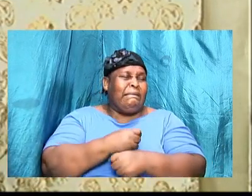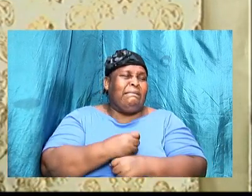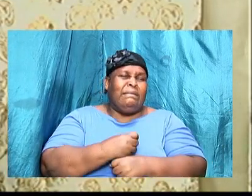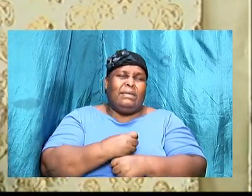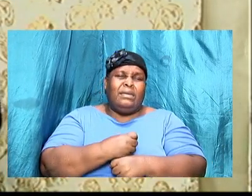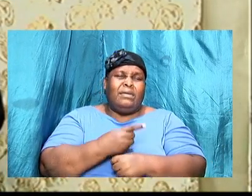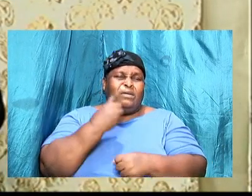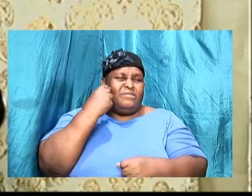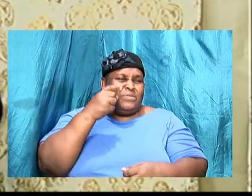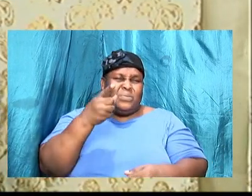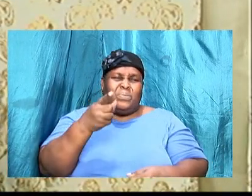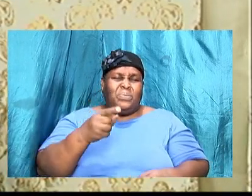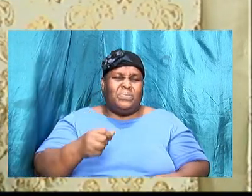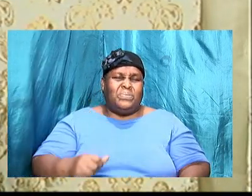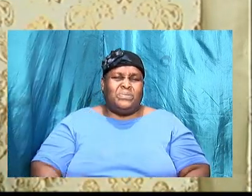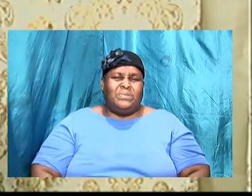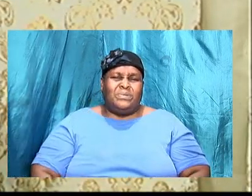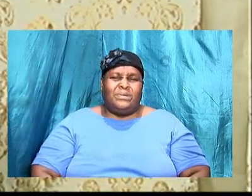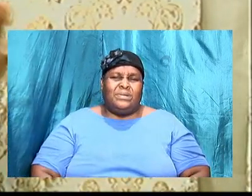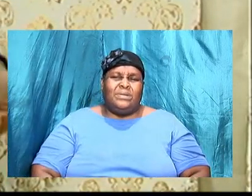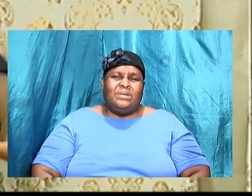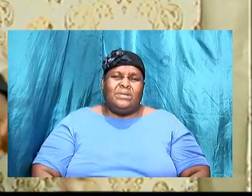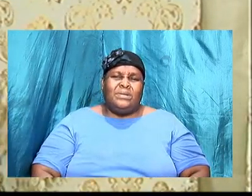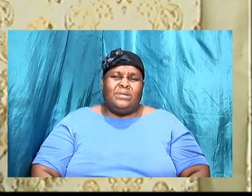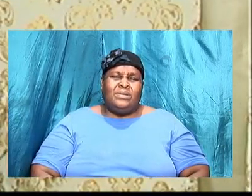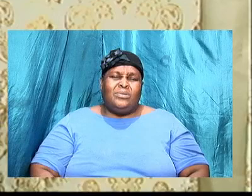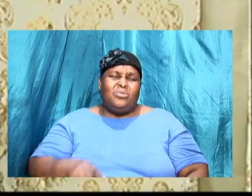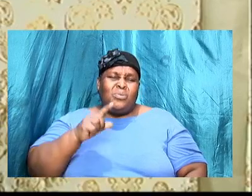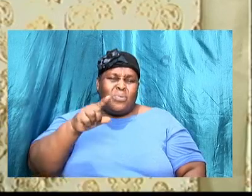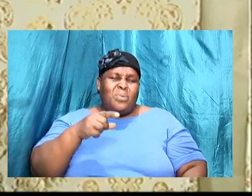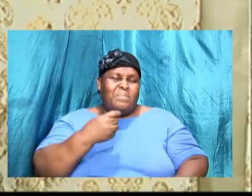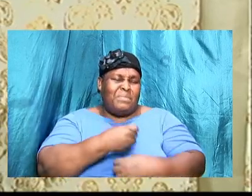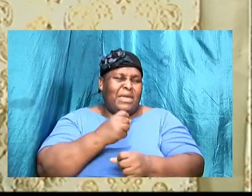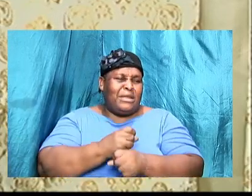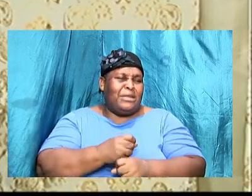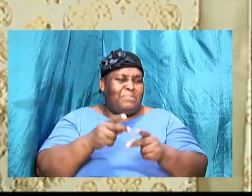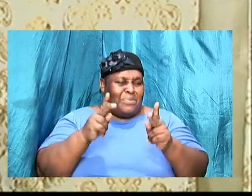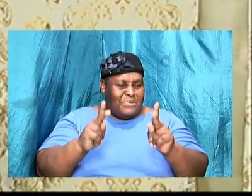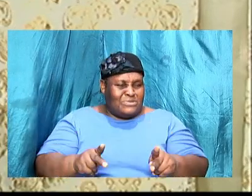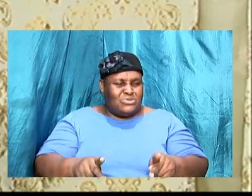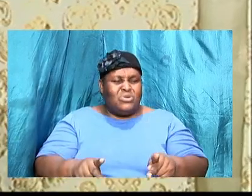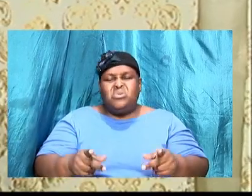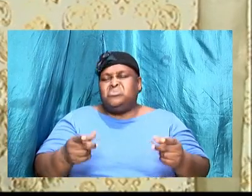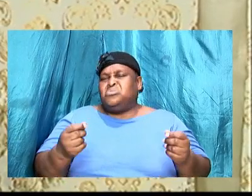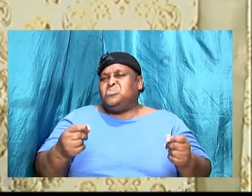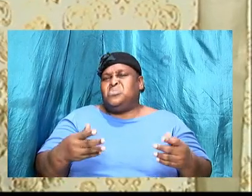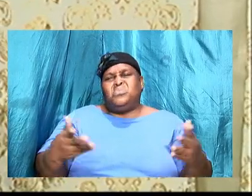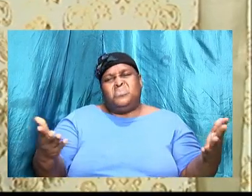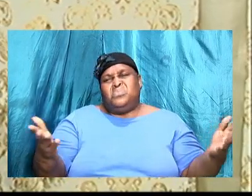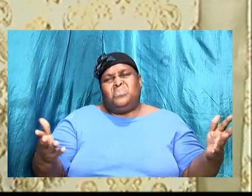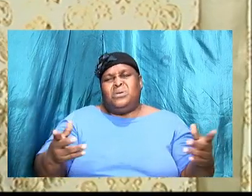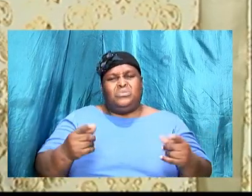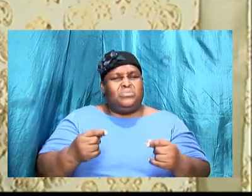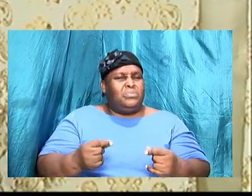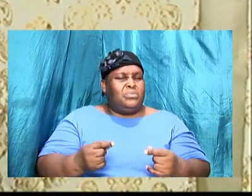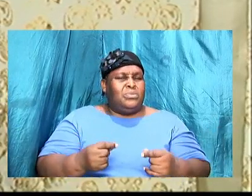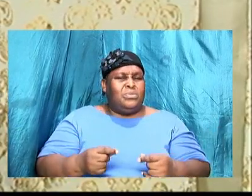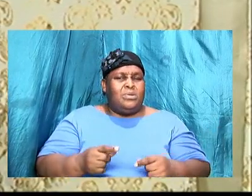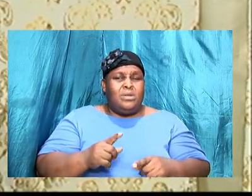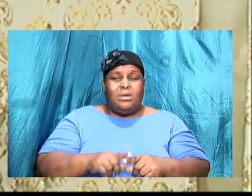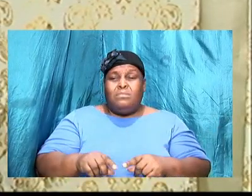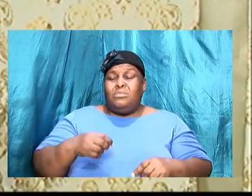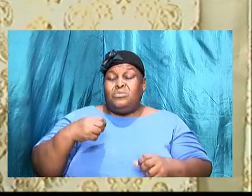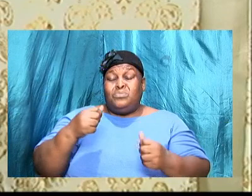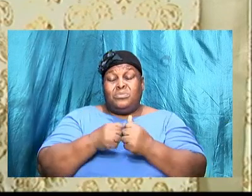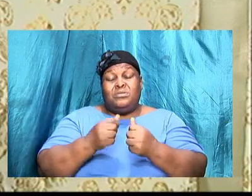you kind of allow the person to do what they are doing. So with the permissive will,